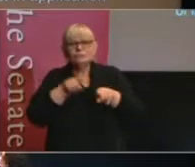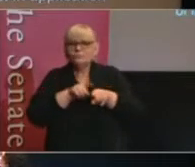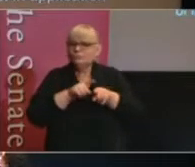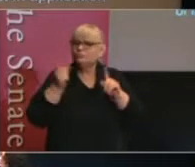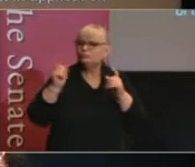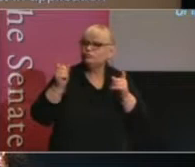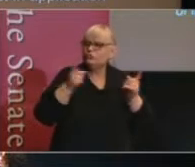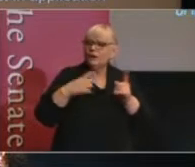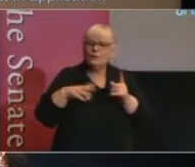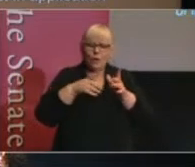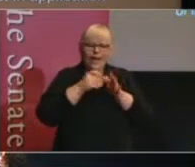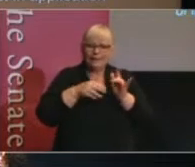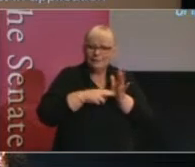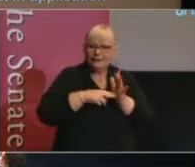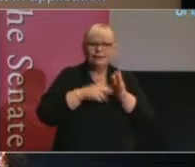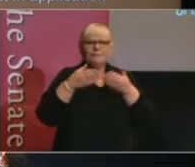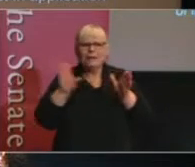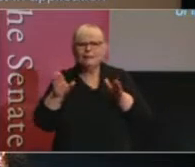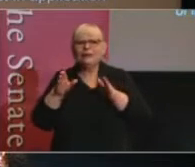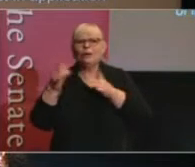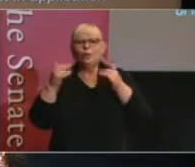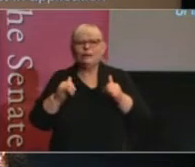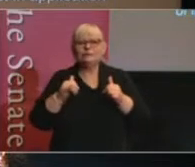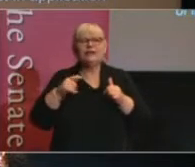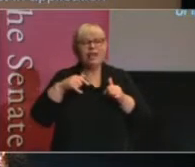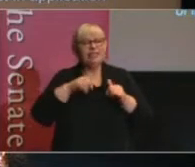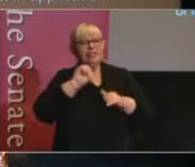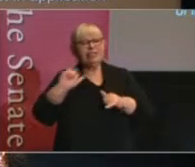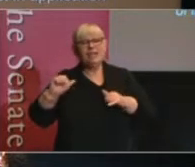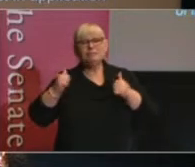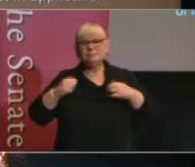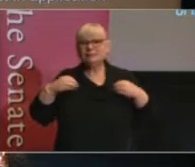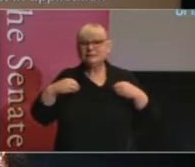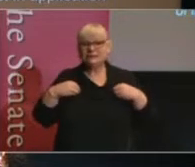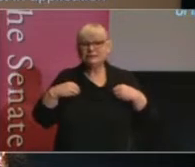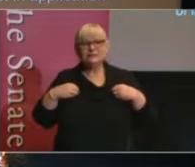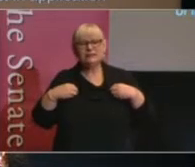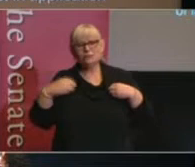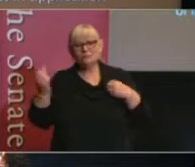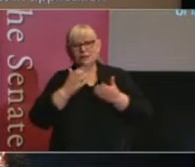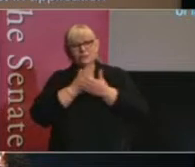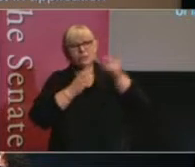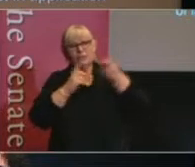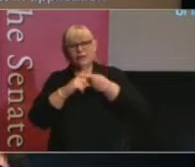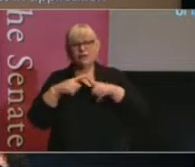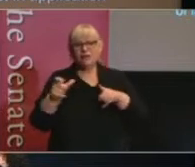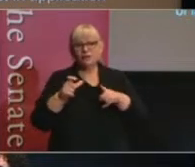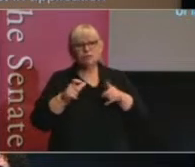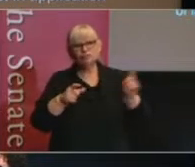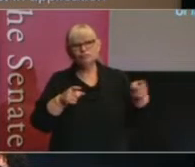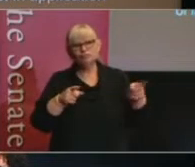administrative lawyers and public lawyers are in the business of holding executive to account. And